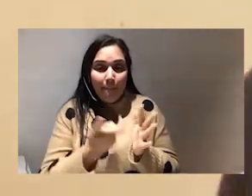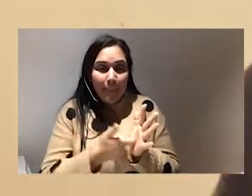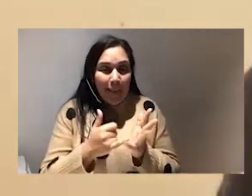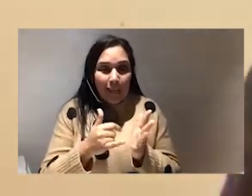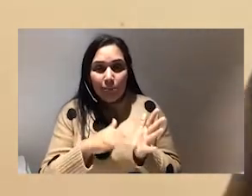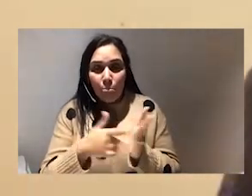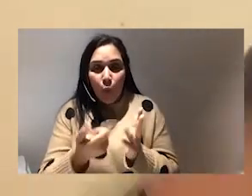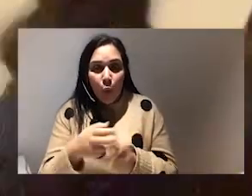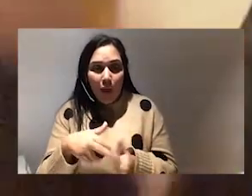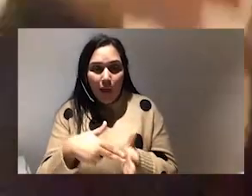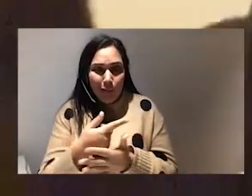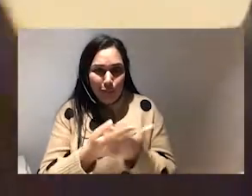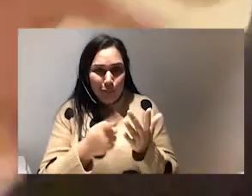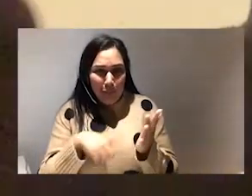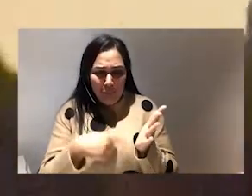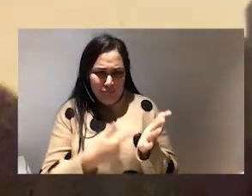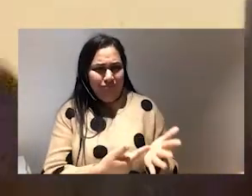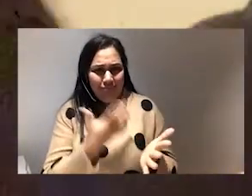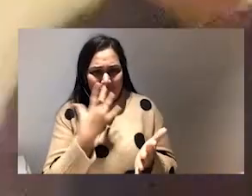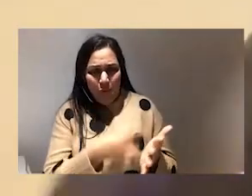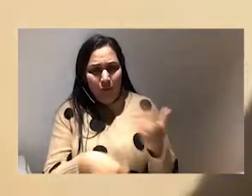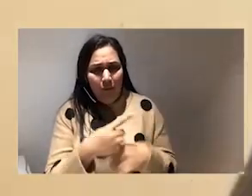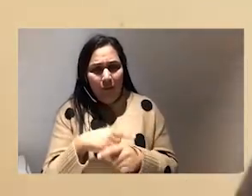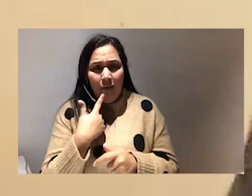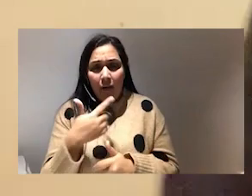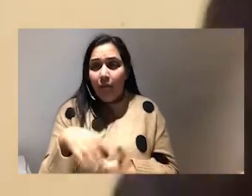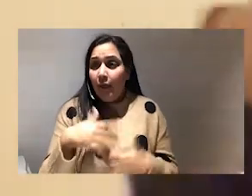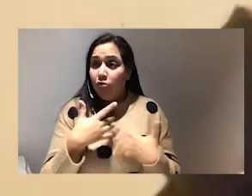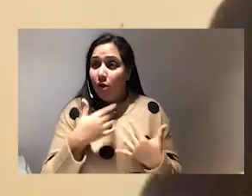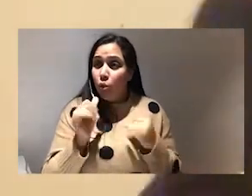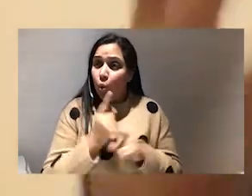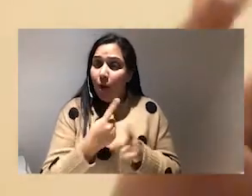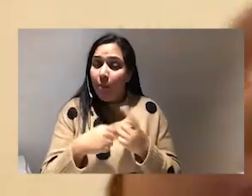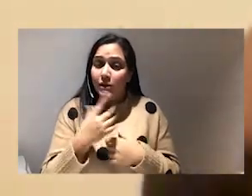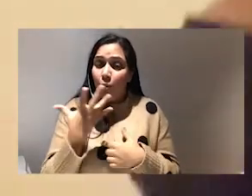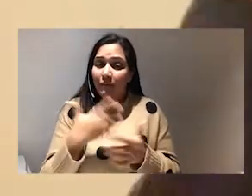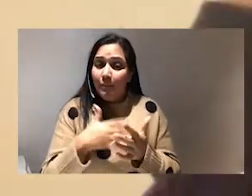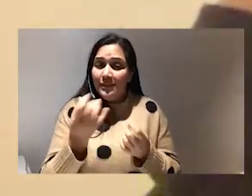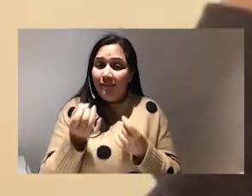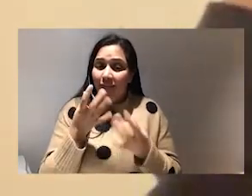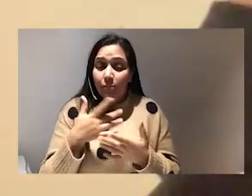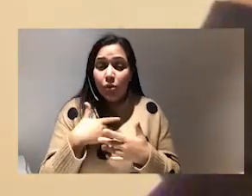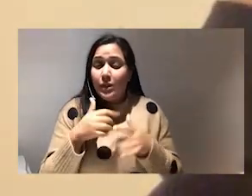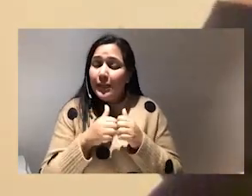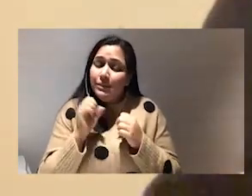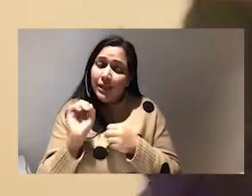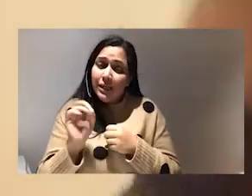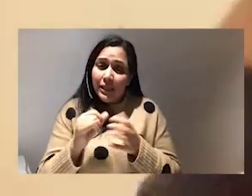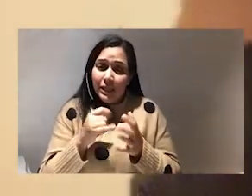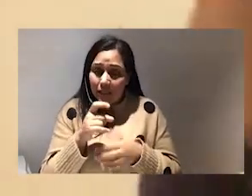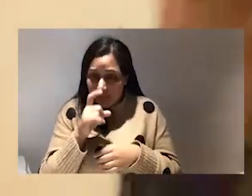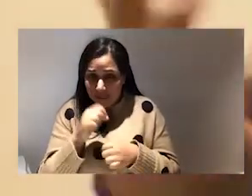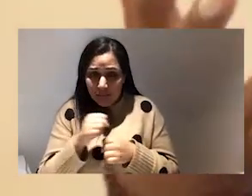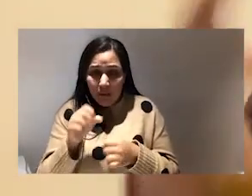um talking about it so it's always going to be waves and ripples across different platforms so just keep sending them love and um and